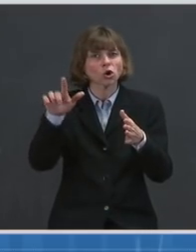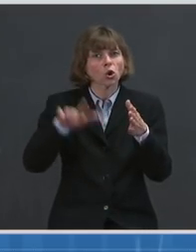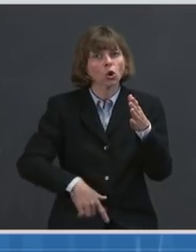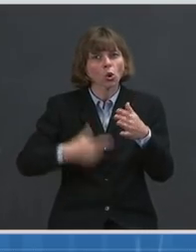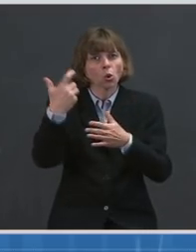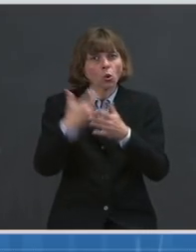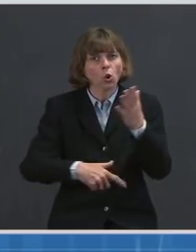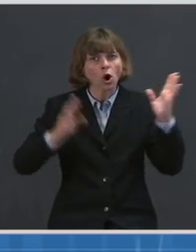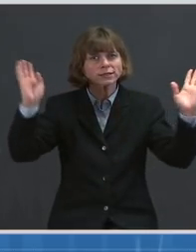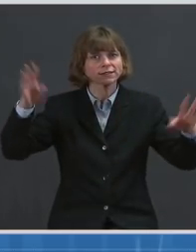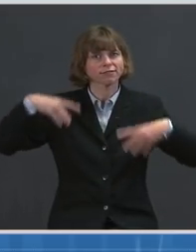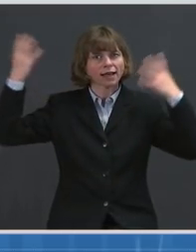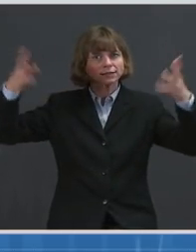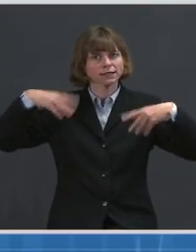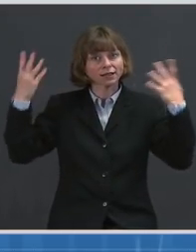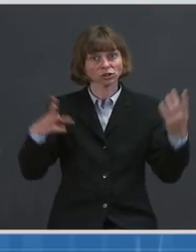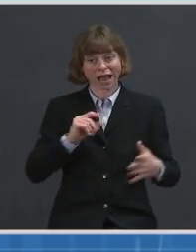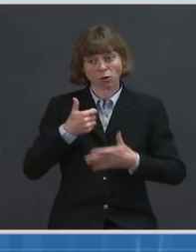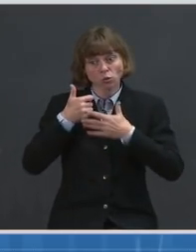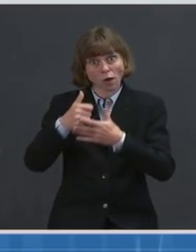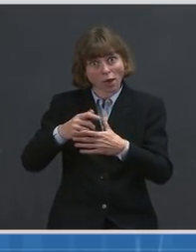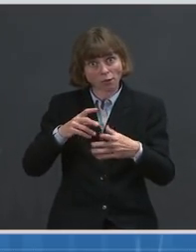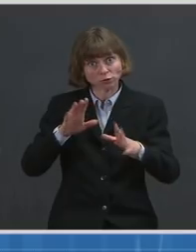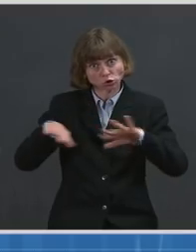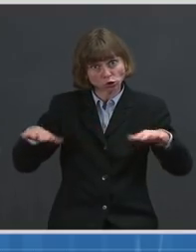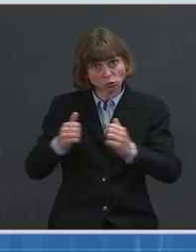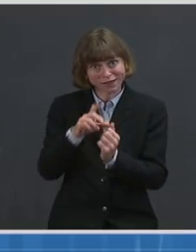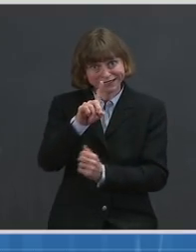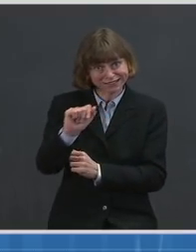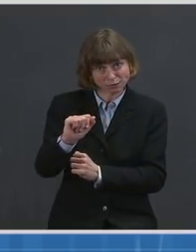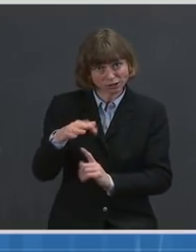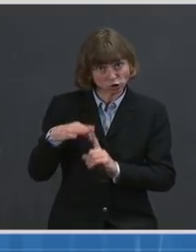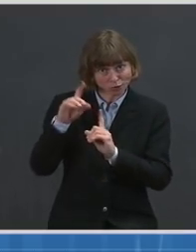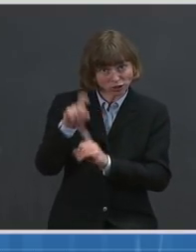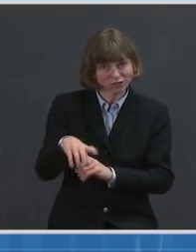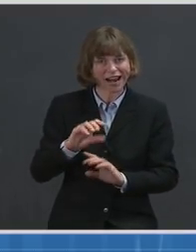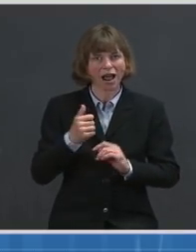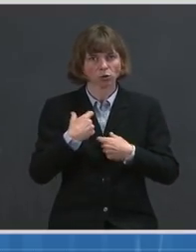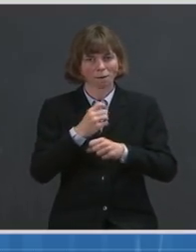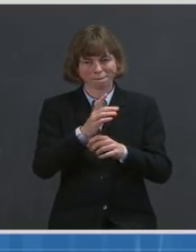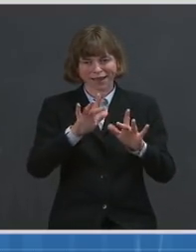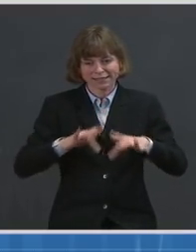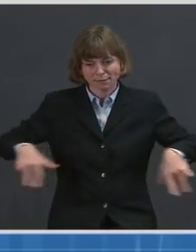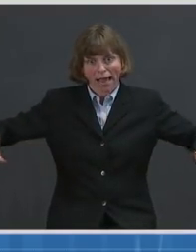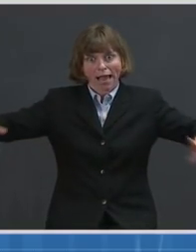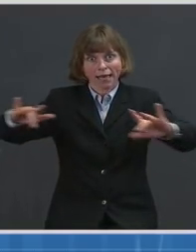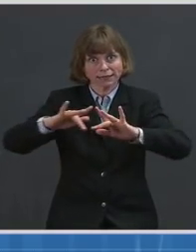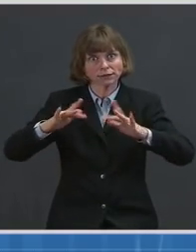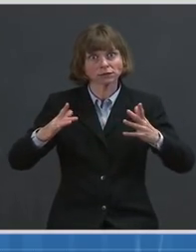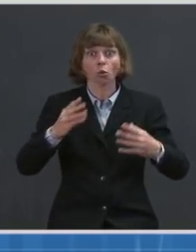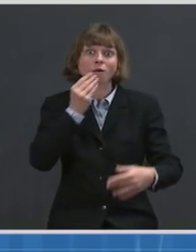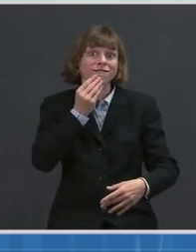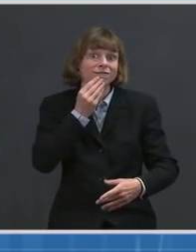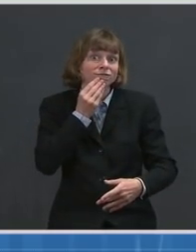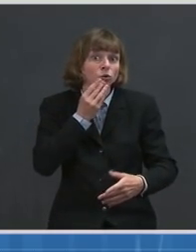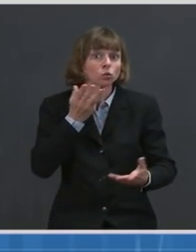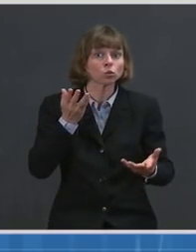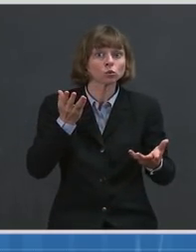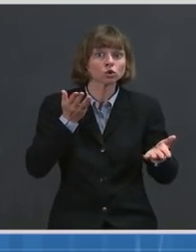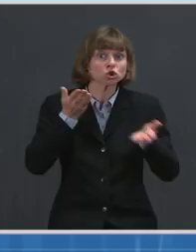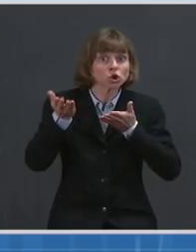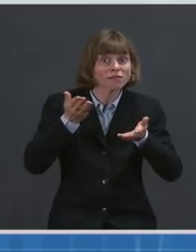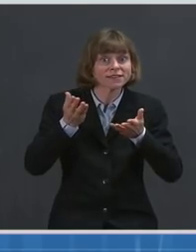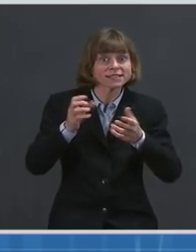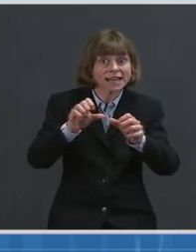for children with disabilities and special needs, and ways to make spaces such as communal spaces, food service areas, and other — and